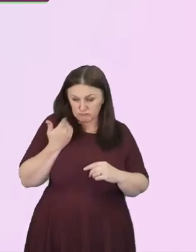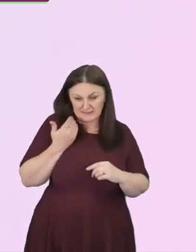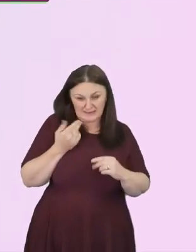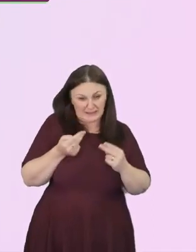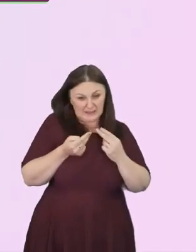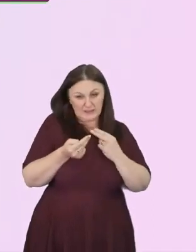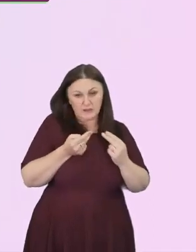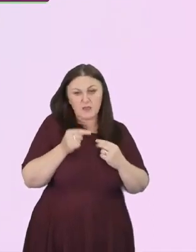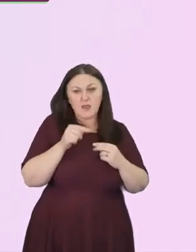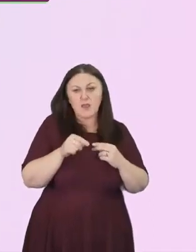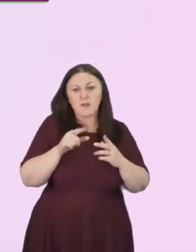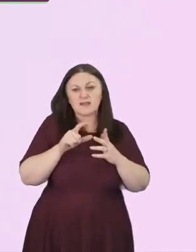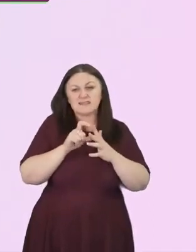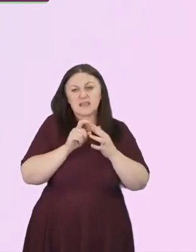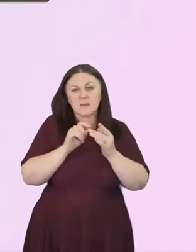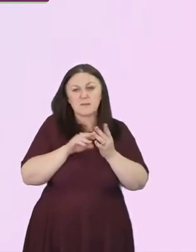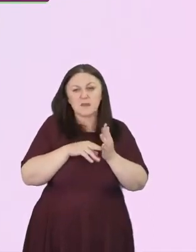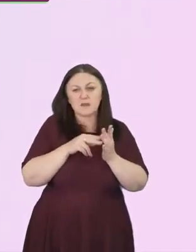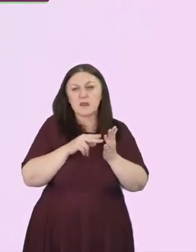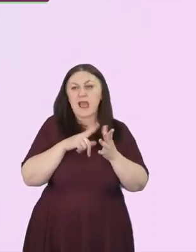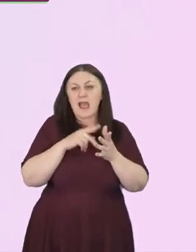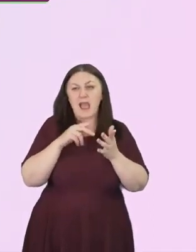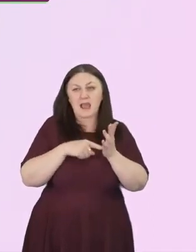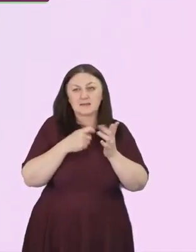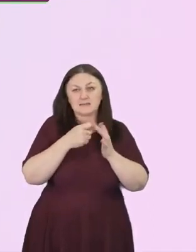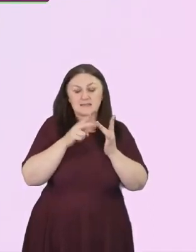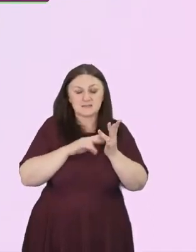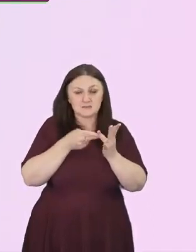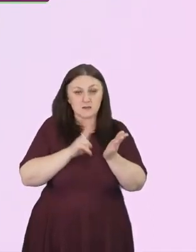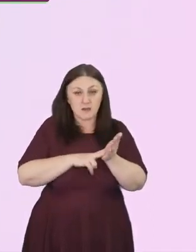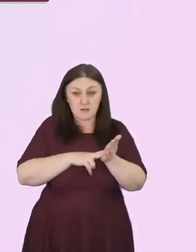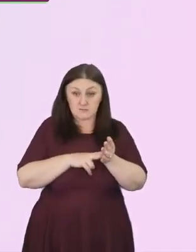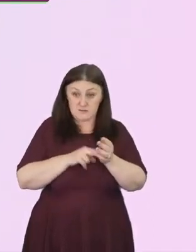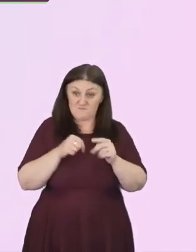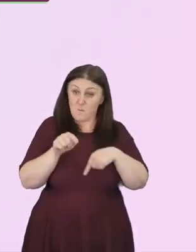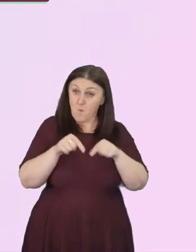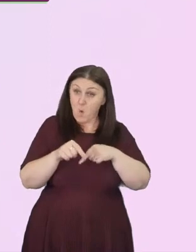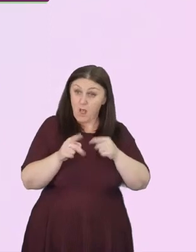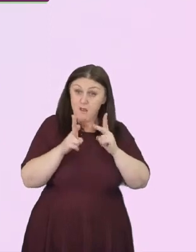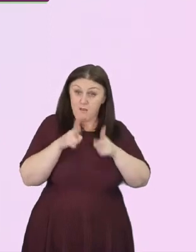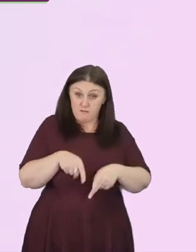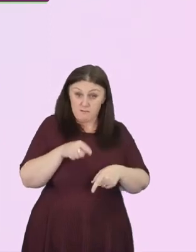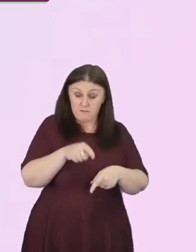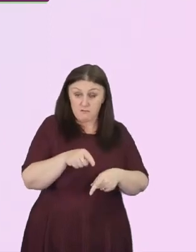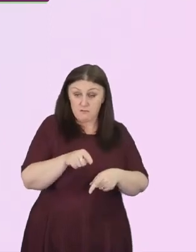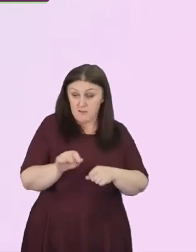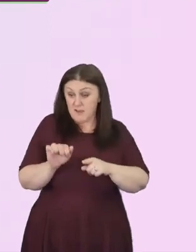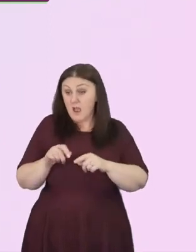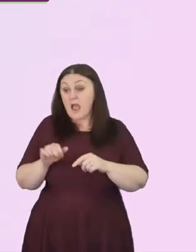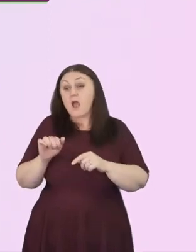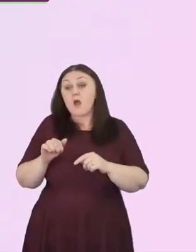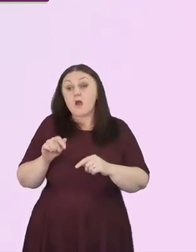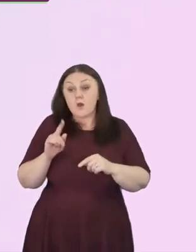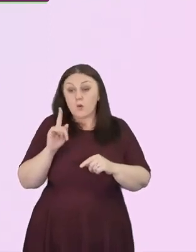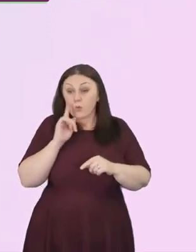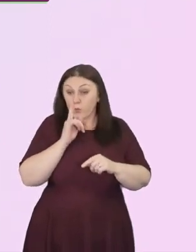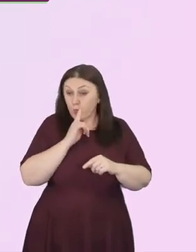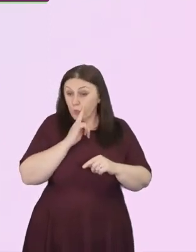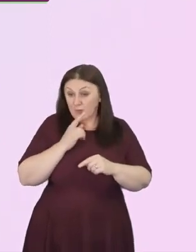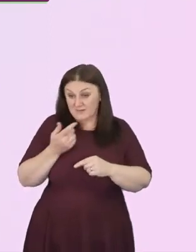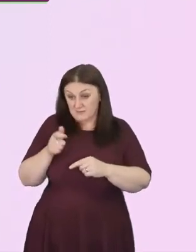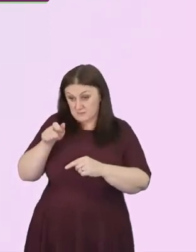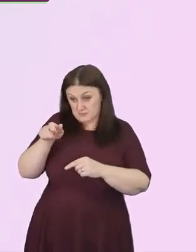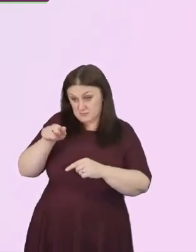footballer Dalian Atkinson, it is good to hear about the witness statement of a neighbour, but it does